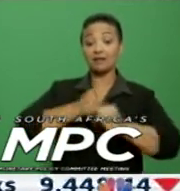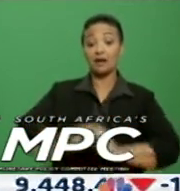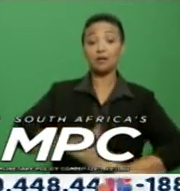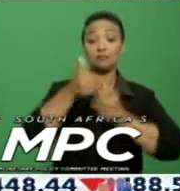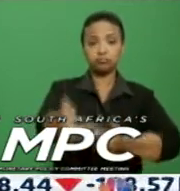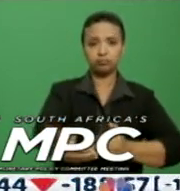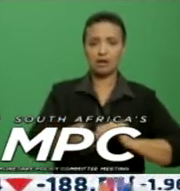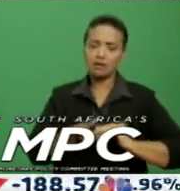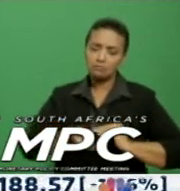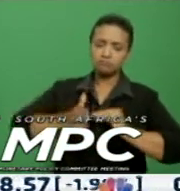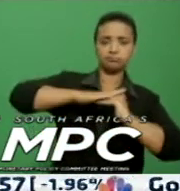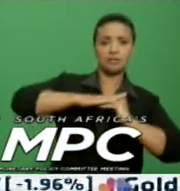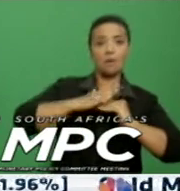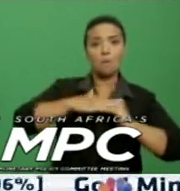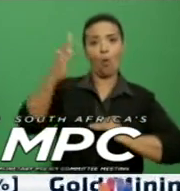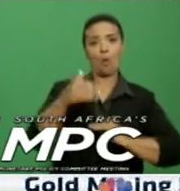6%.